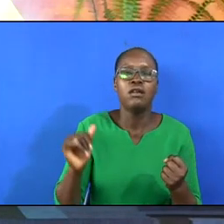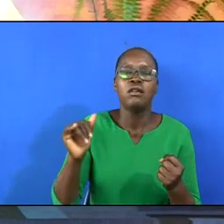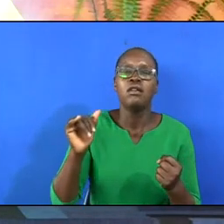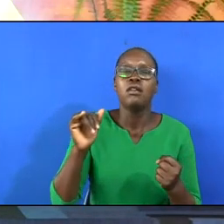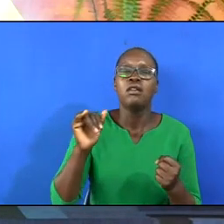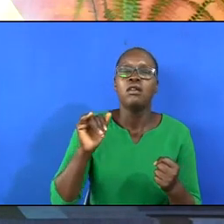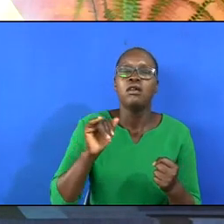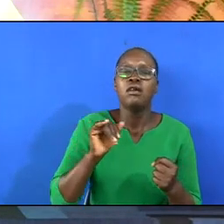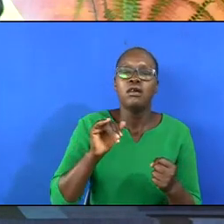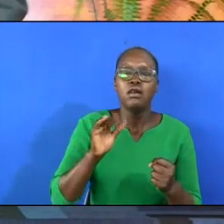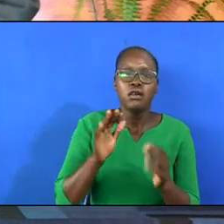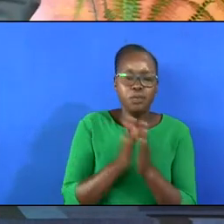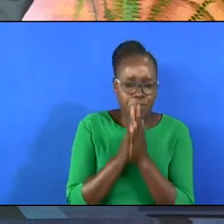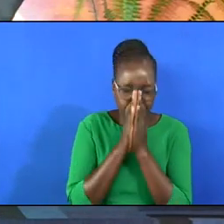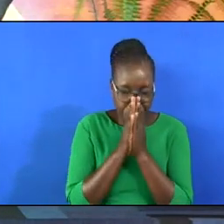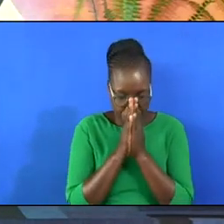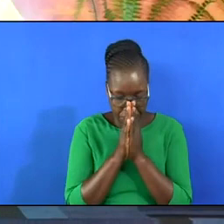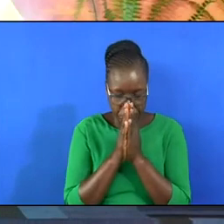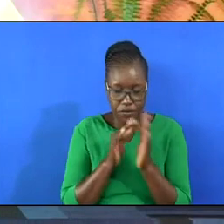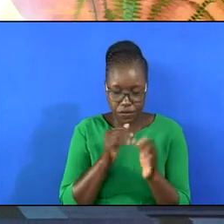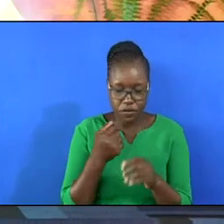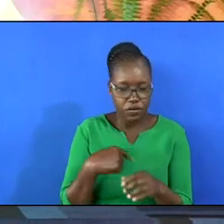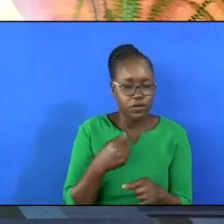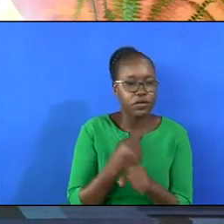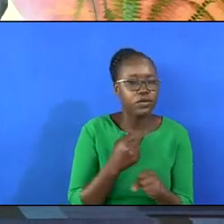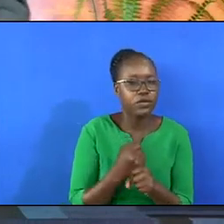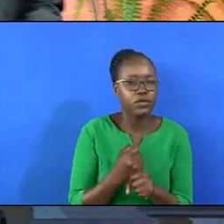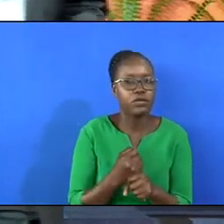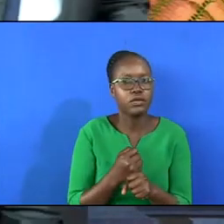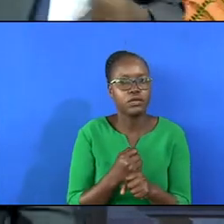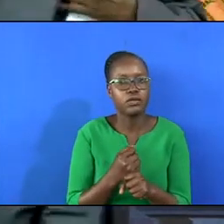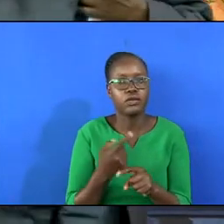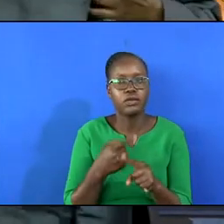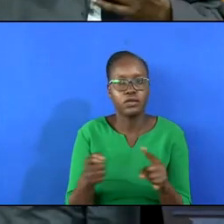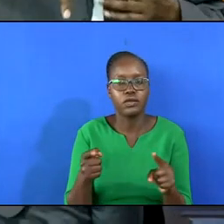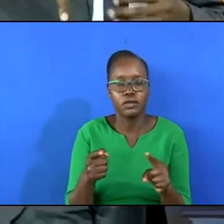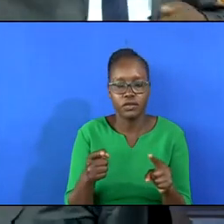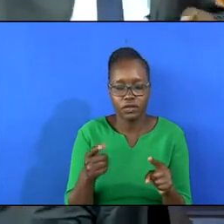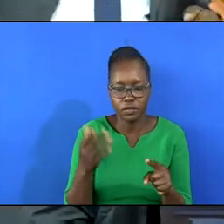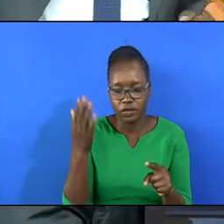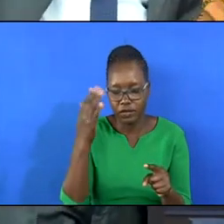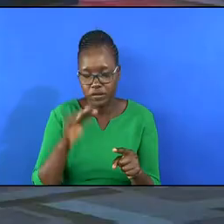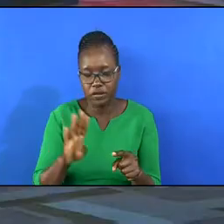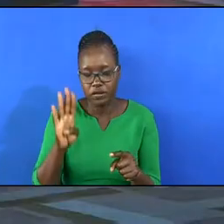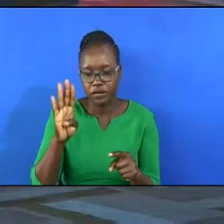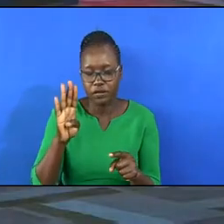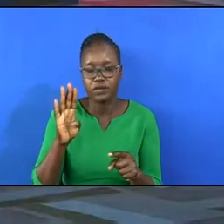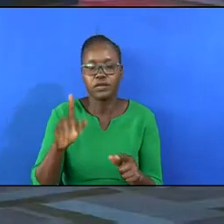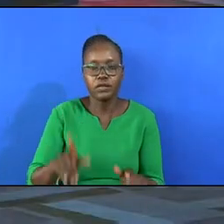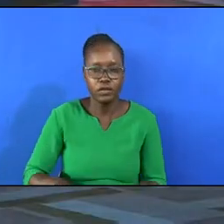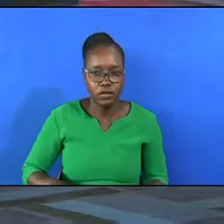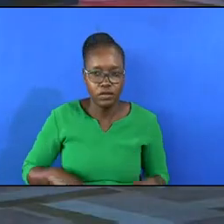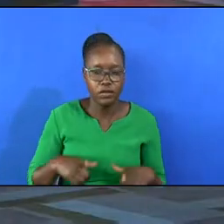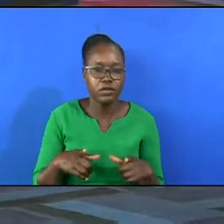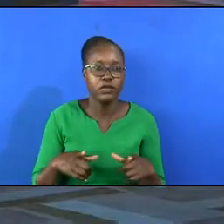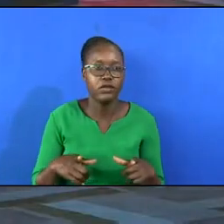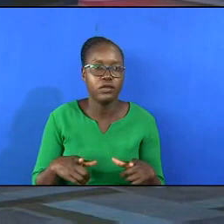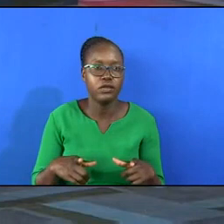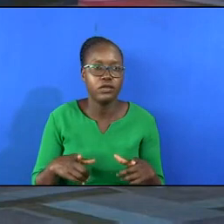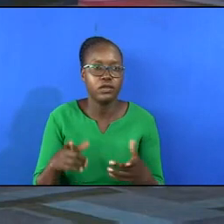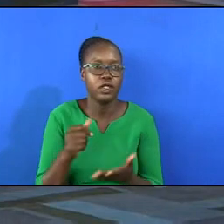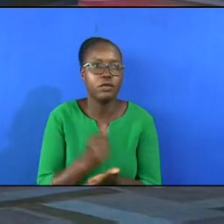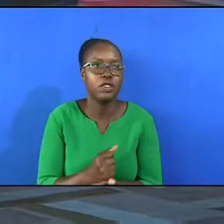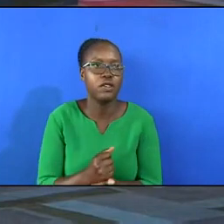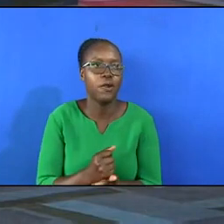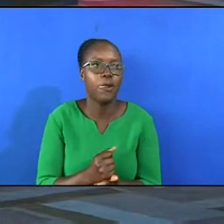not by our performance look at the end of verse 10 but by his life. Can you